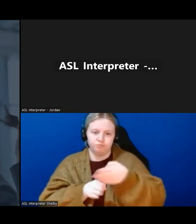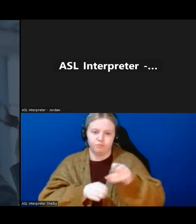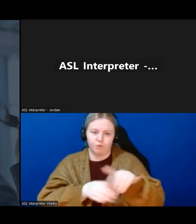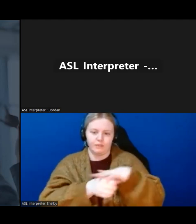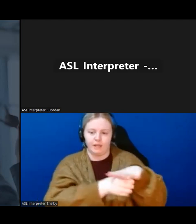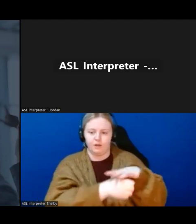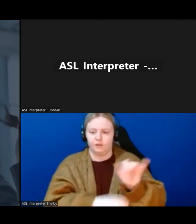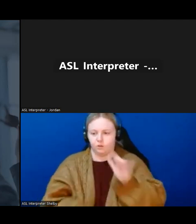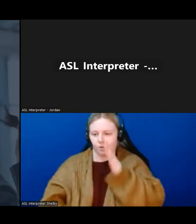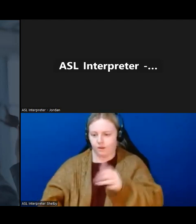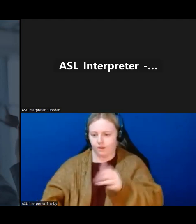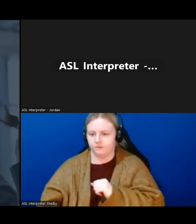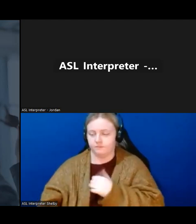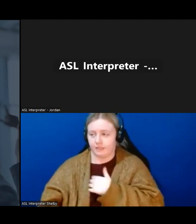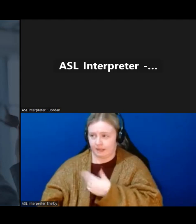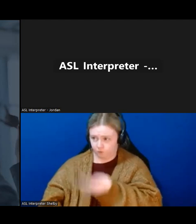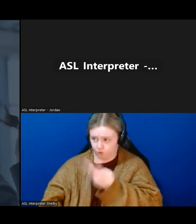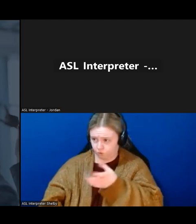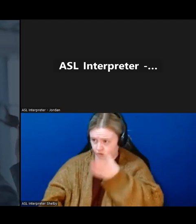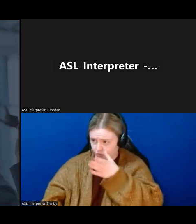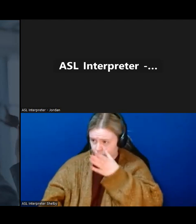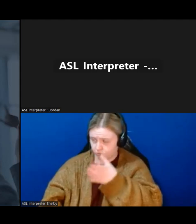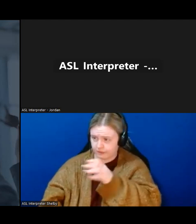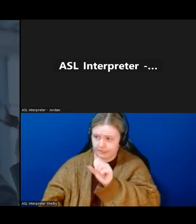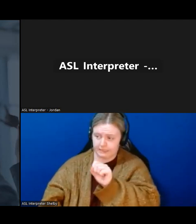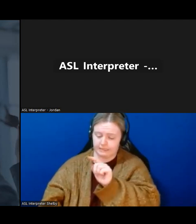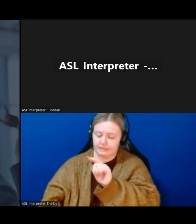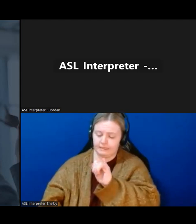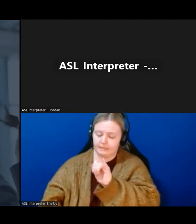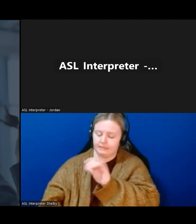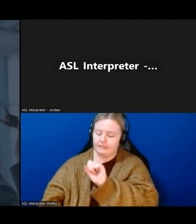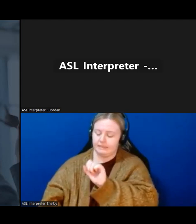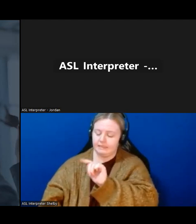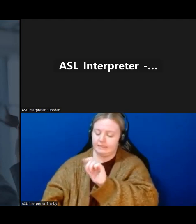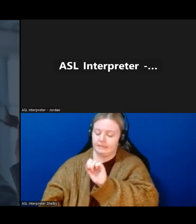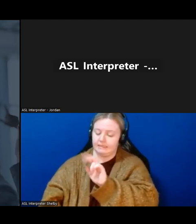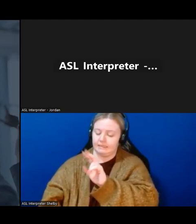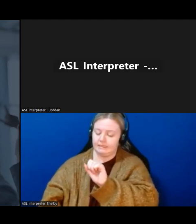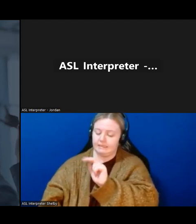And there's two coming up in the Stephenville area? And Stephenville, thank you.